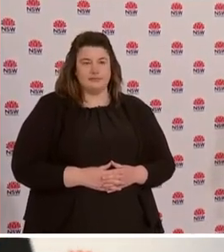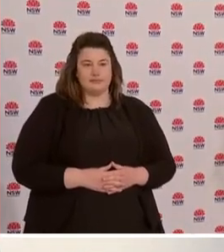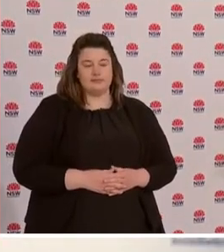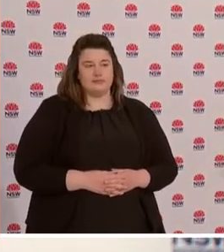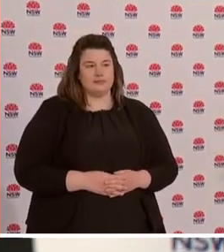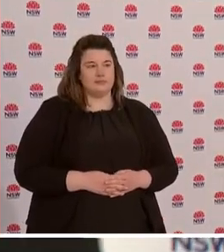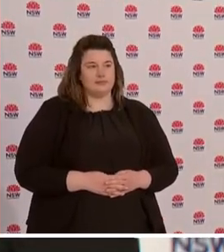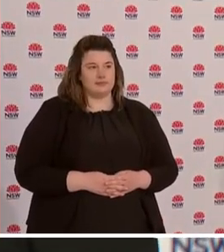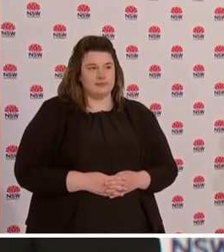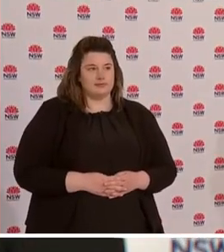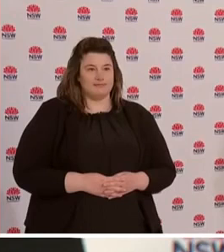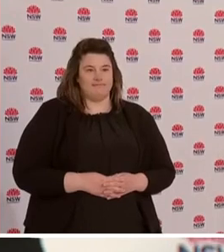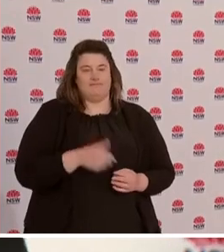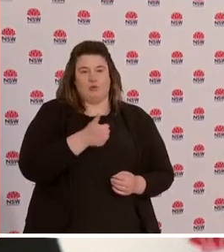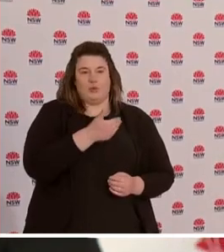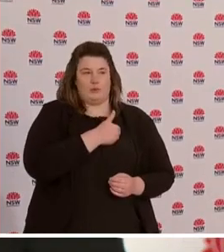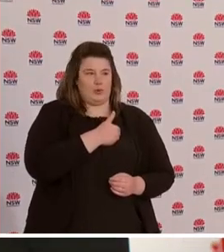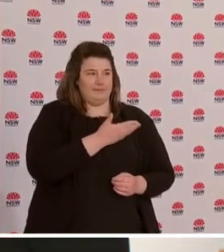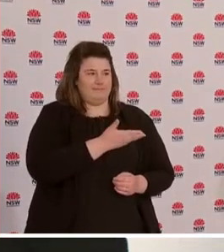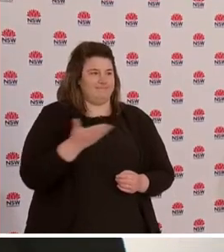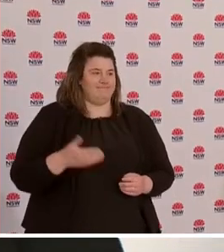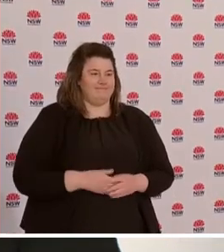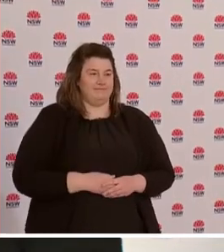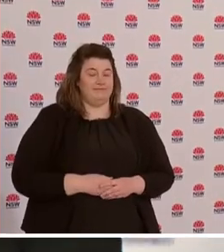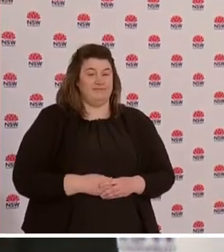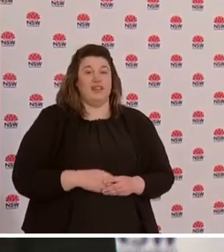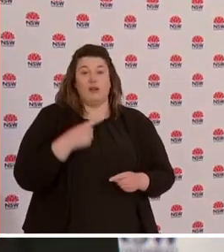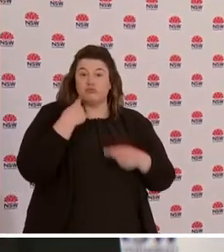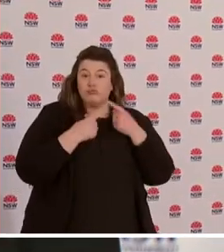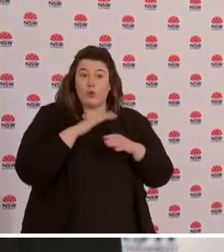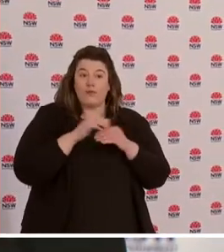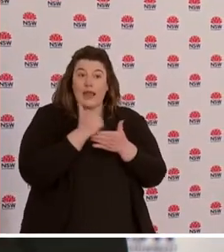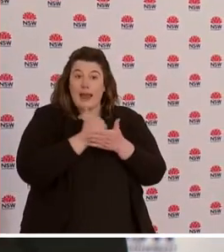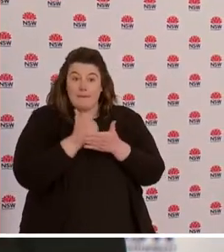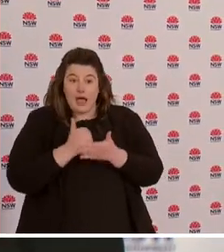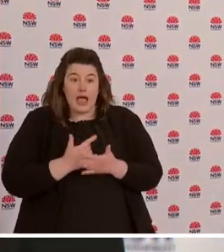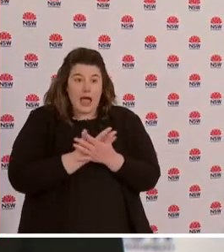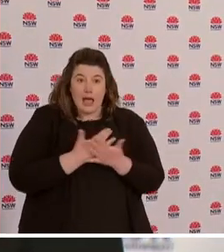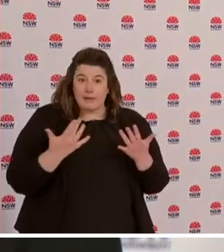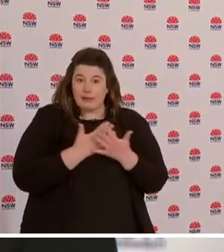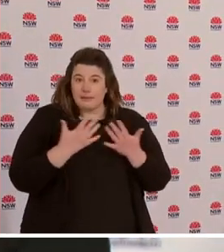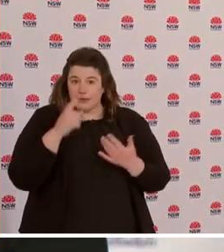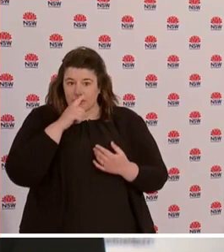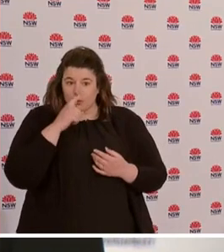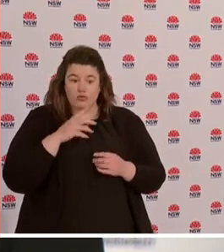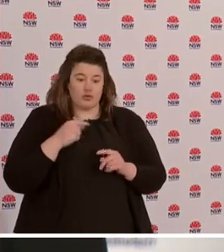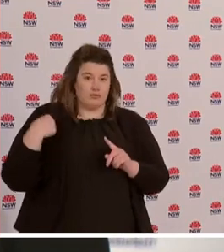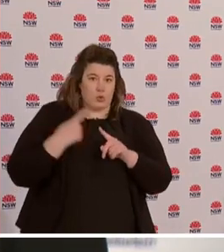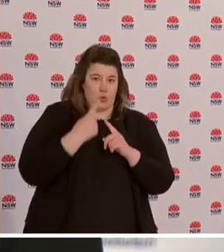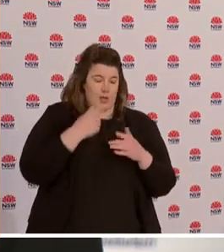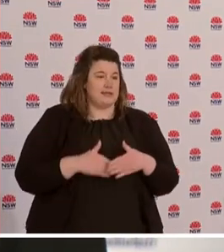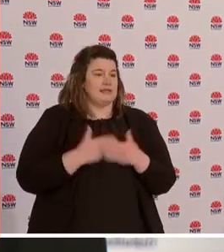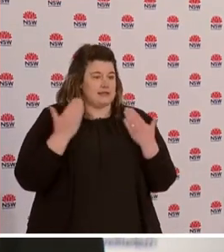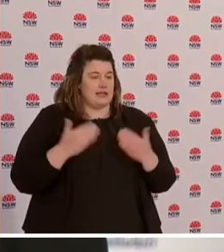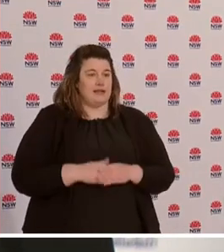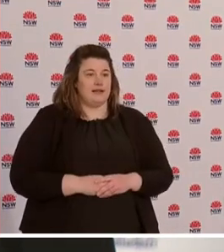Good morning and thank you, Premier. I'll take you through the numbers of cases from overnight from yesterday. New South Wales recorded